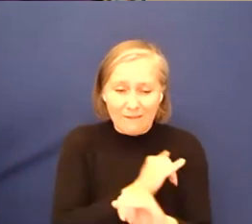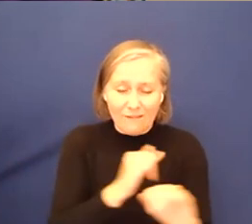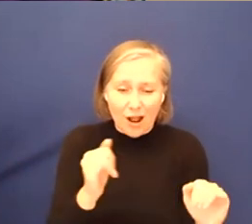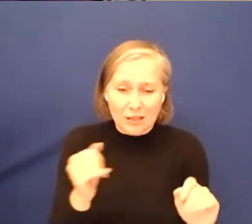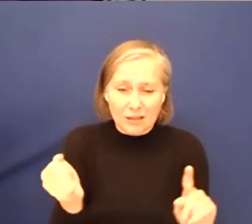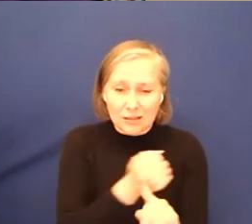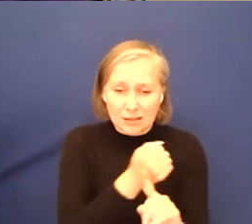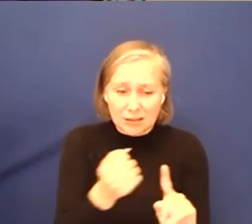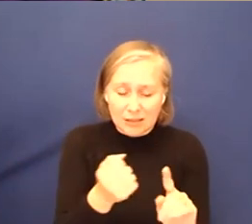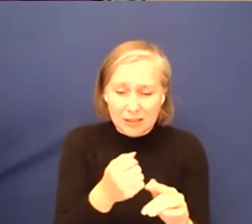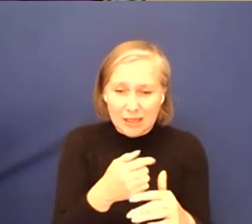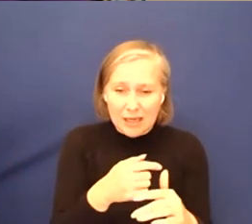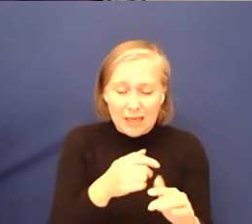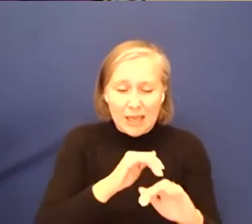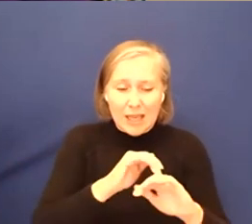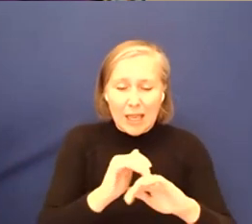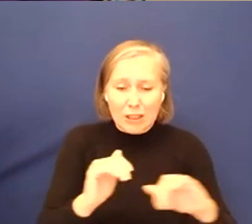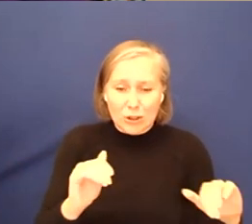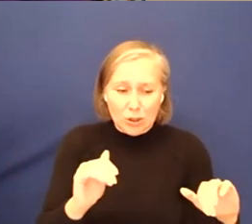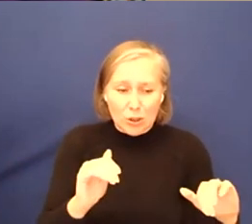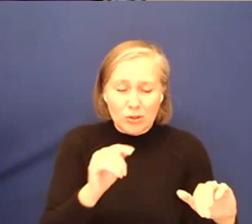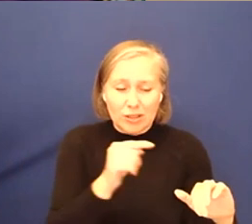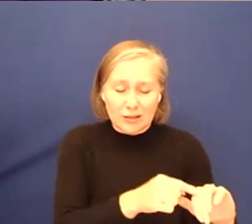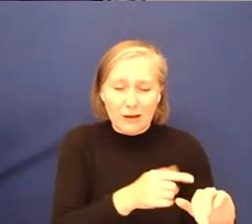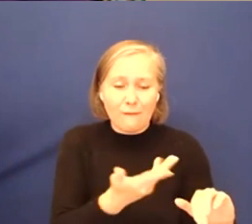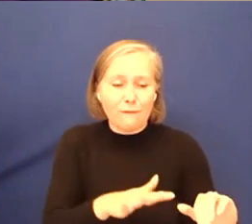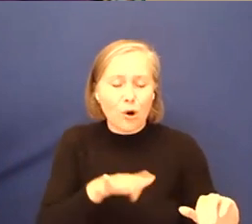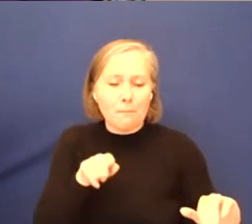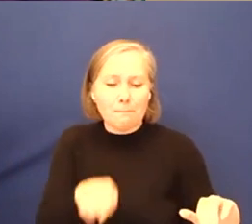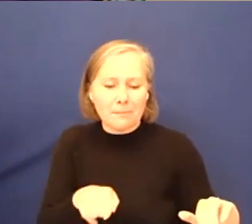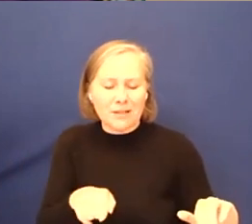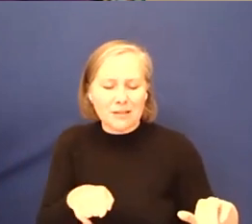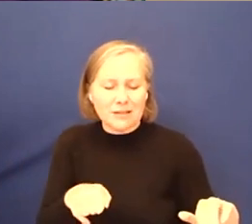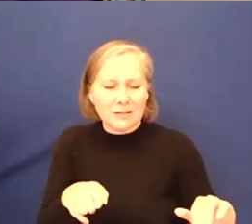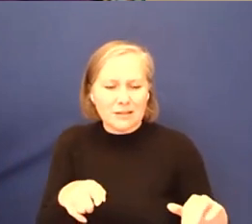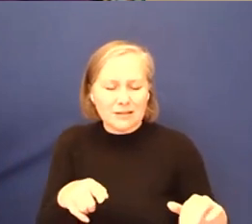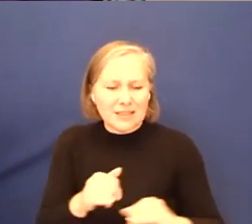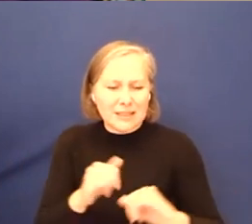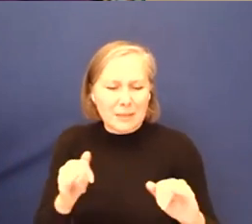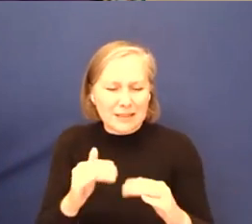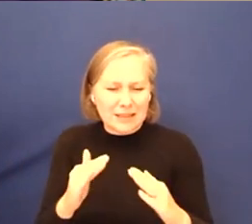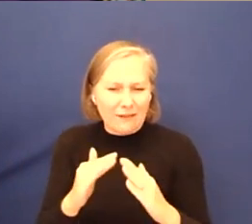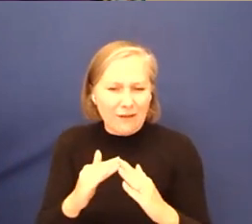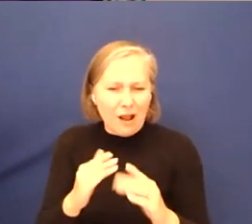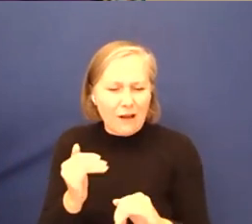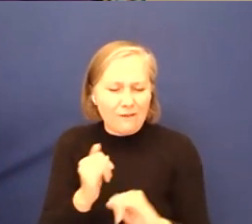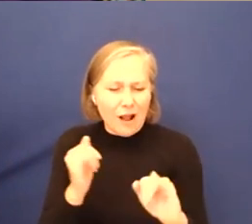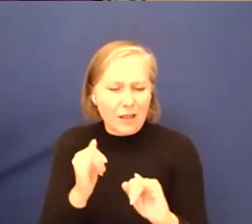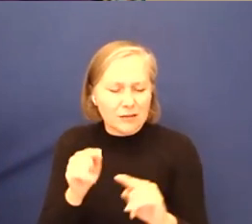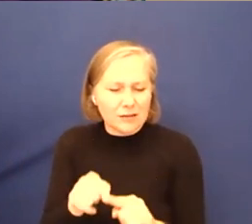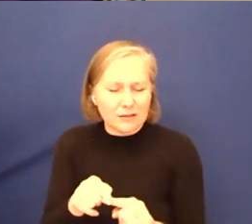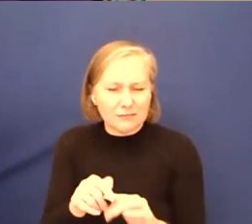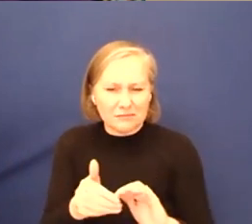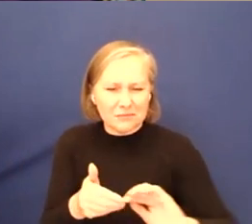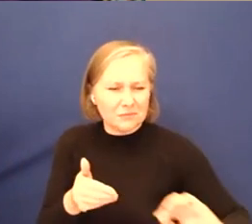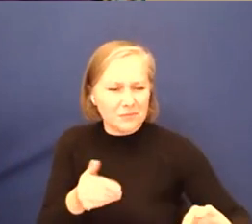for women facing domestic violence. And that was quite an issue. And another issue relates